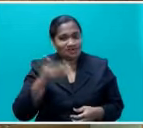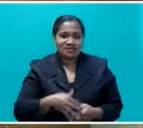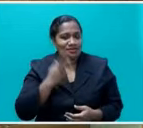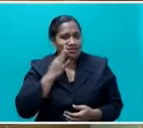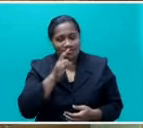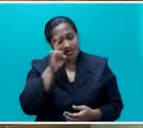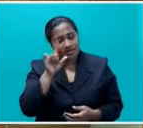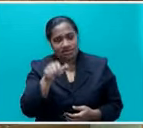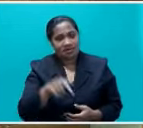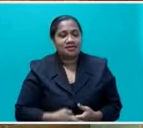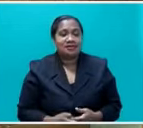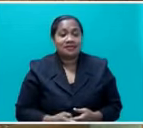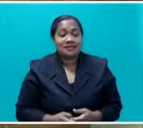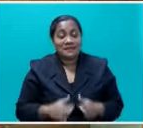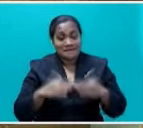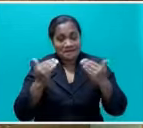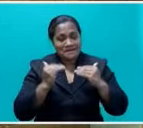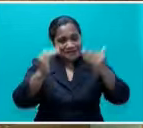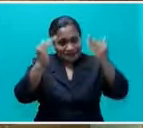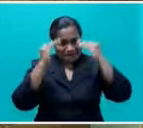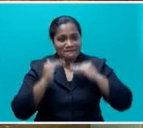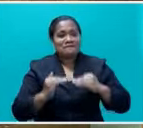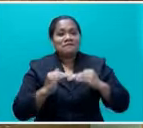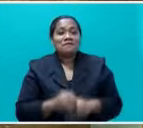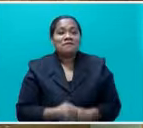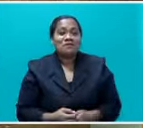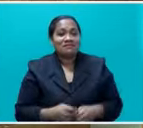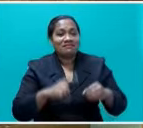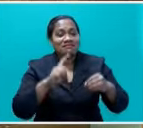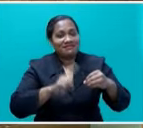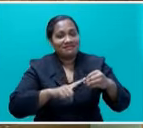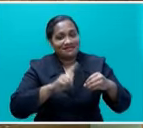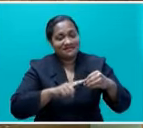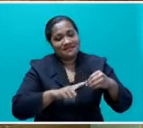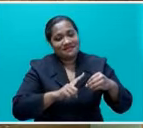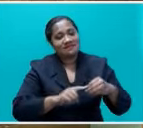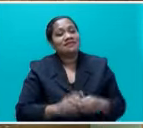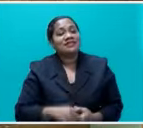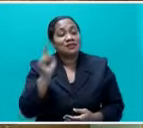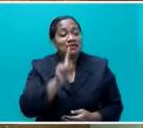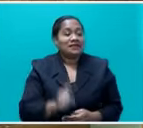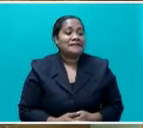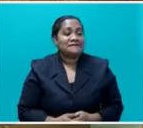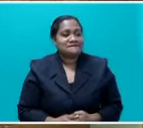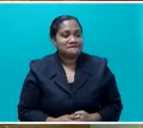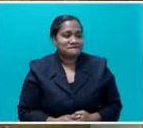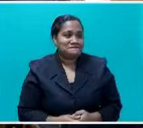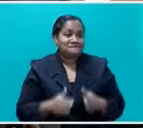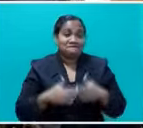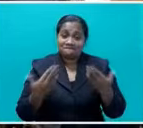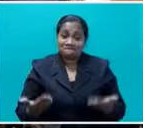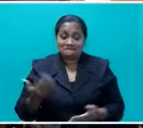We will now move on to oral questions, to the first oral question for today. And I give the floor